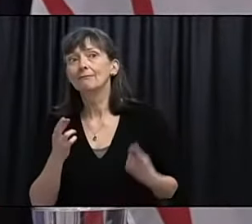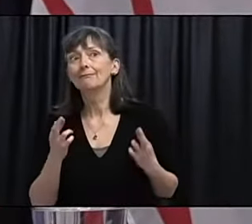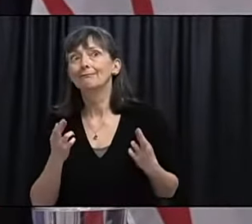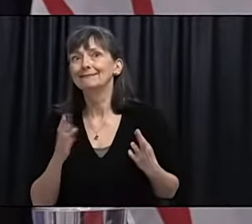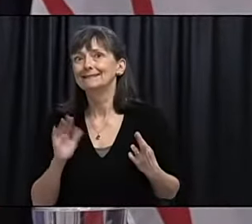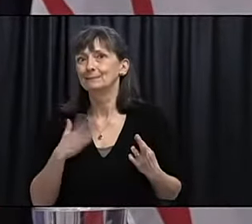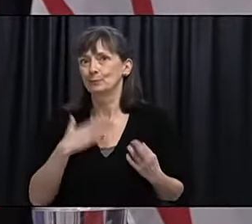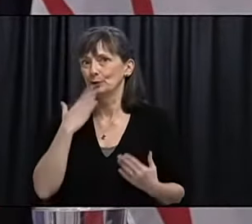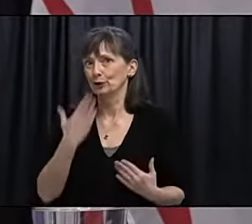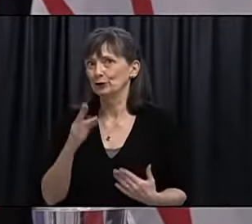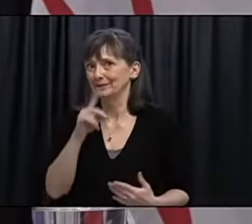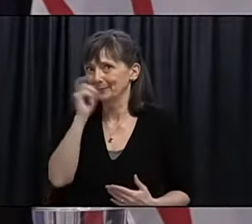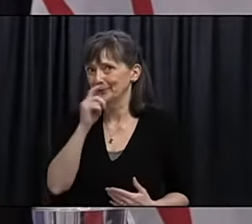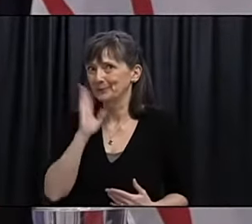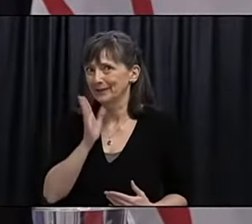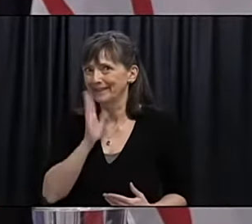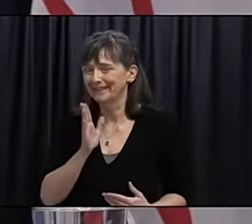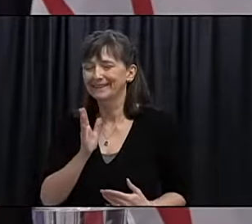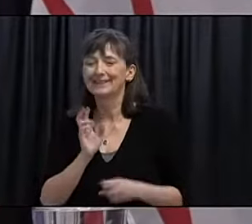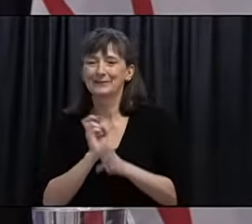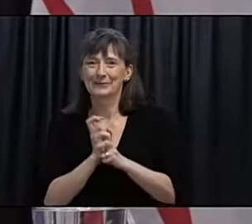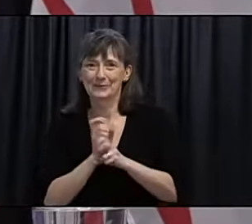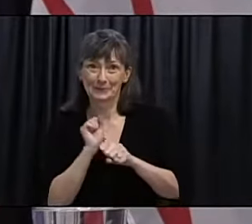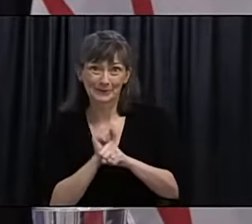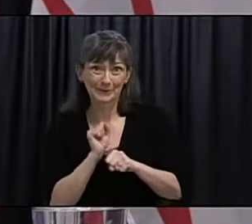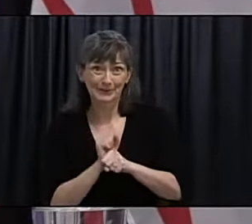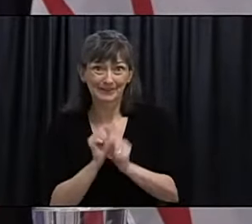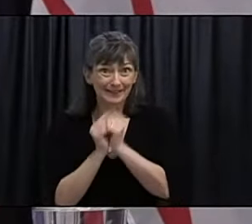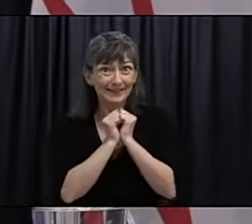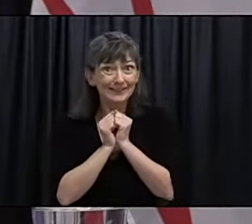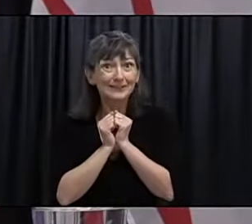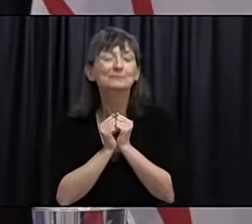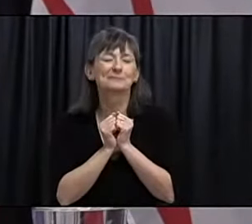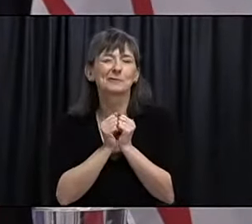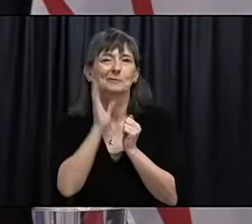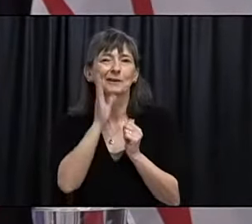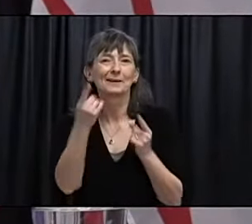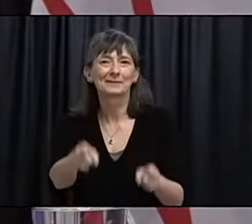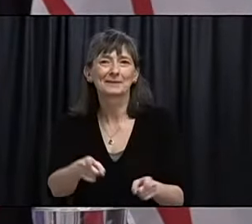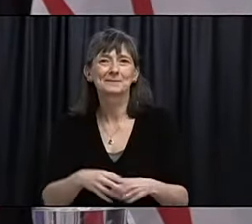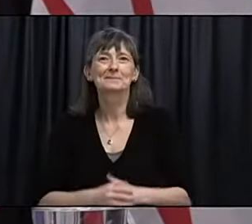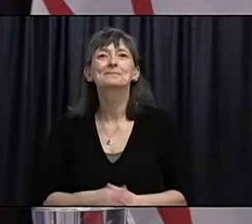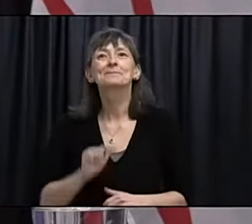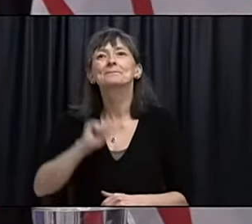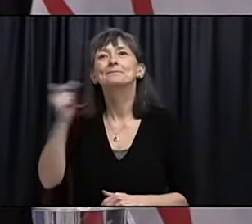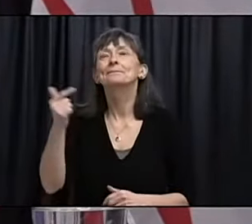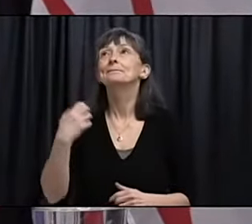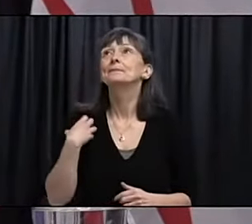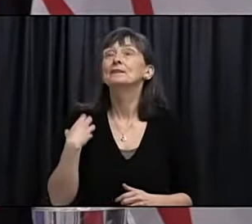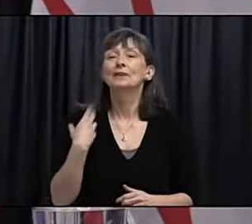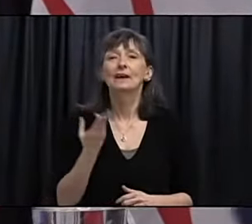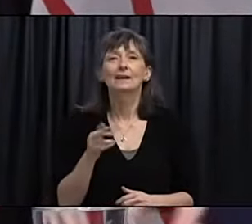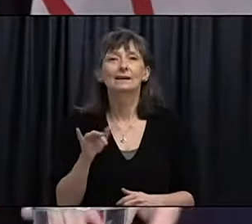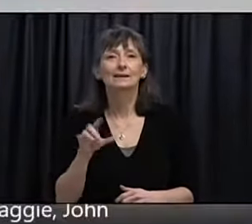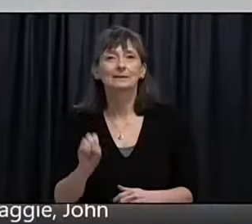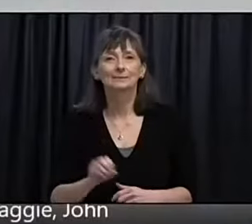Let's all keep working collectively towards that. I'll now turn it over to Minister Hagee for a brief update.